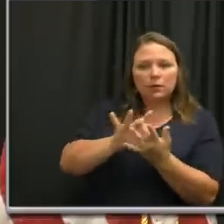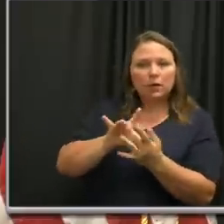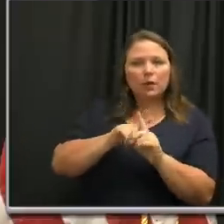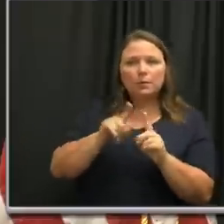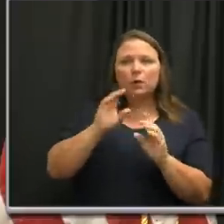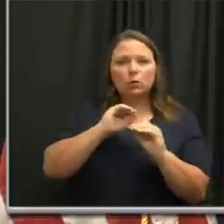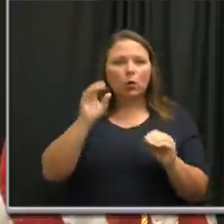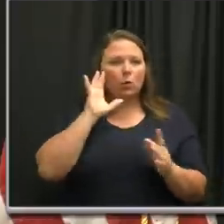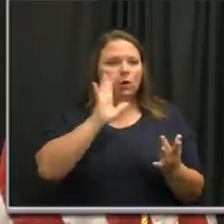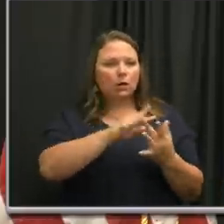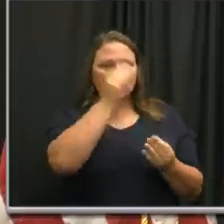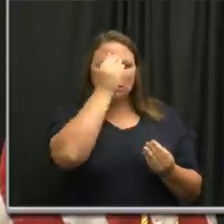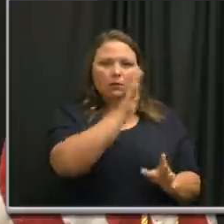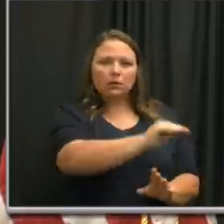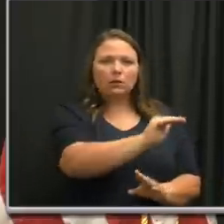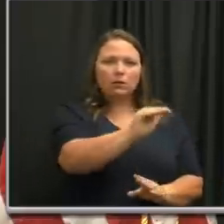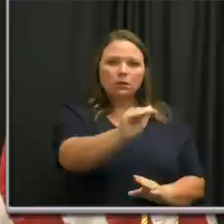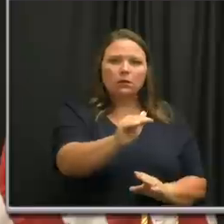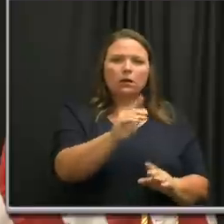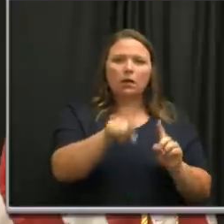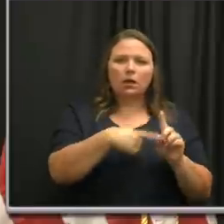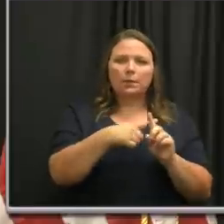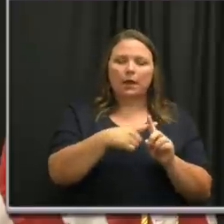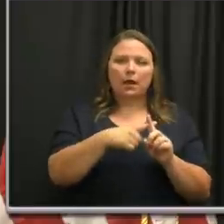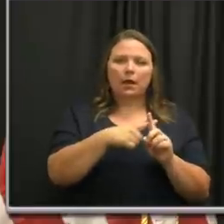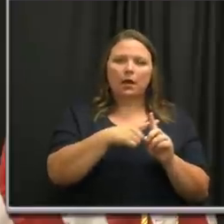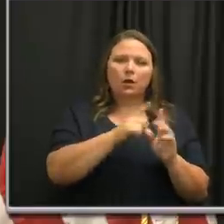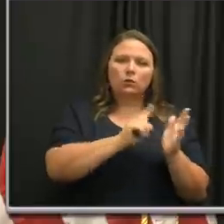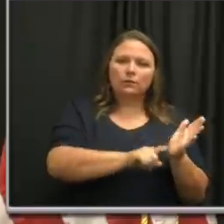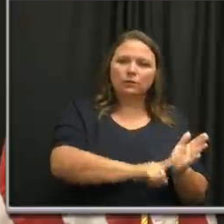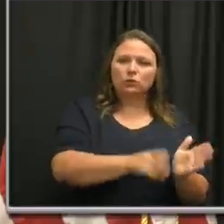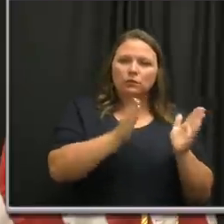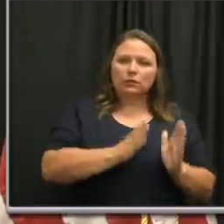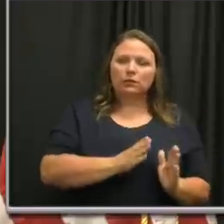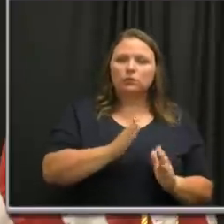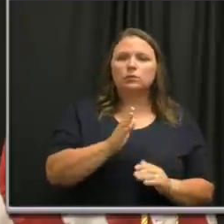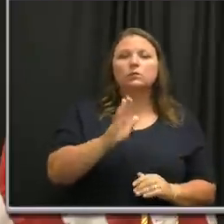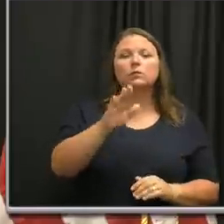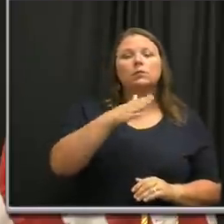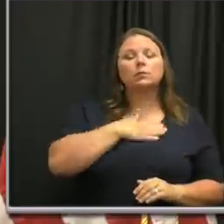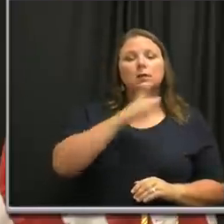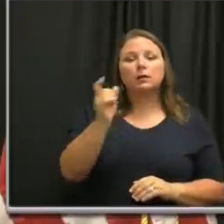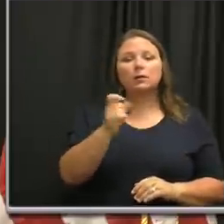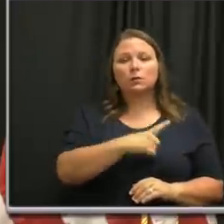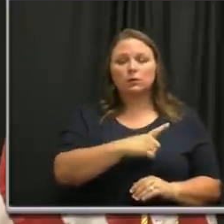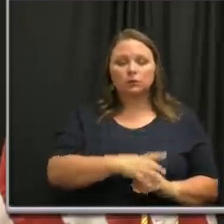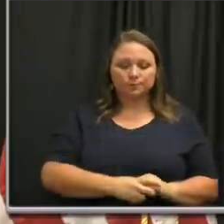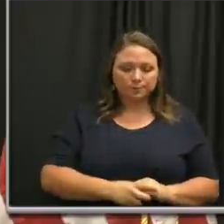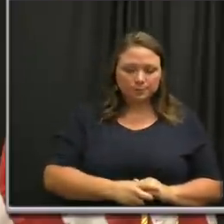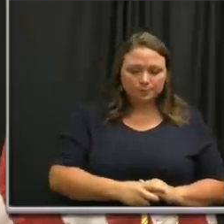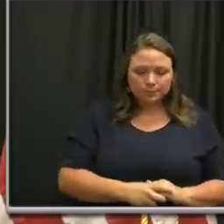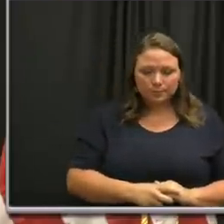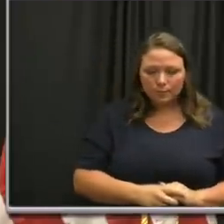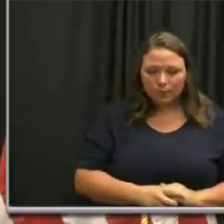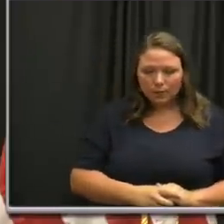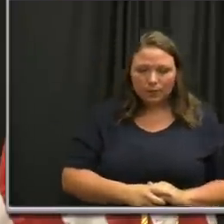been contacted yet from contact tracers. So my question is if